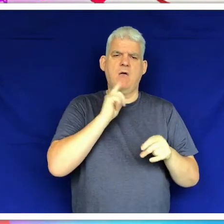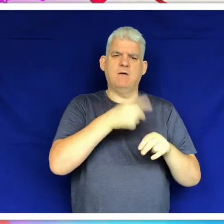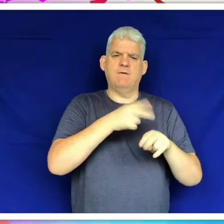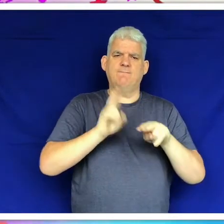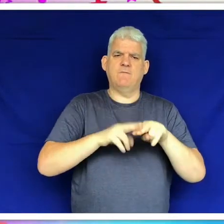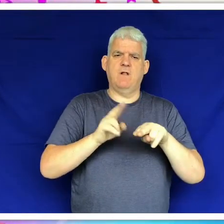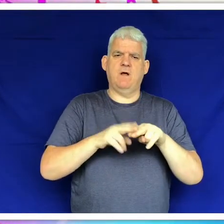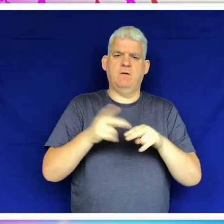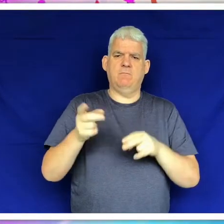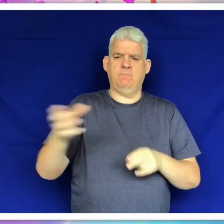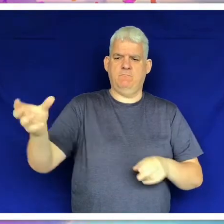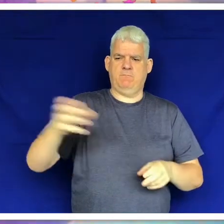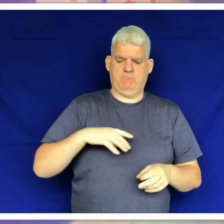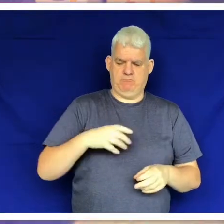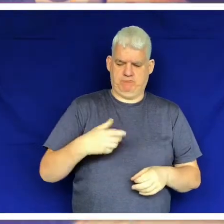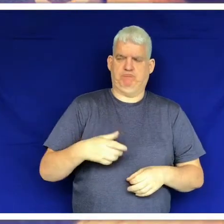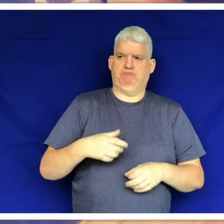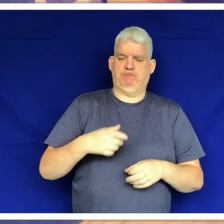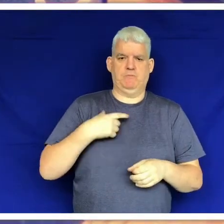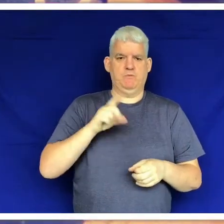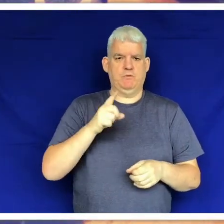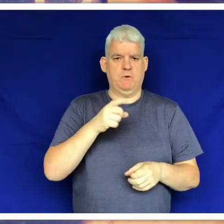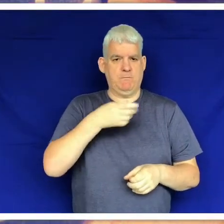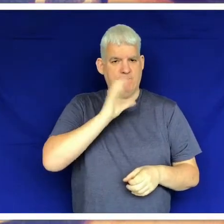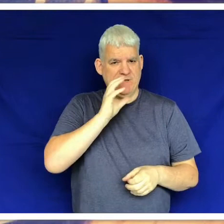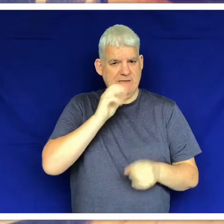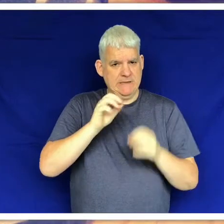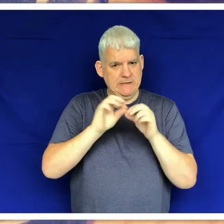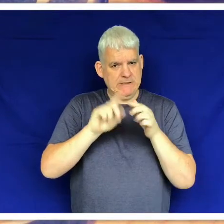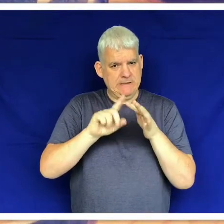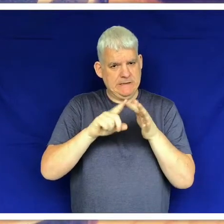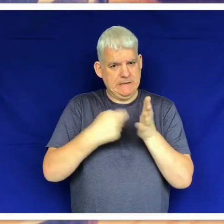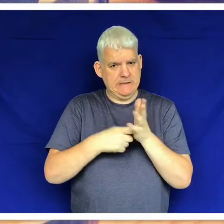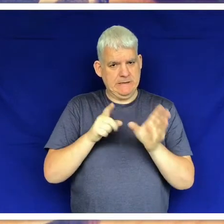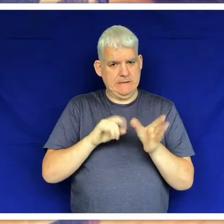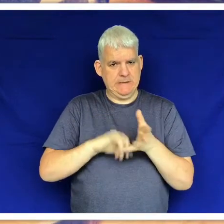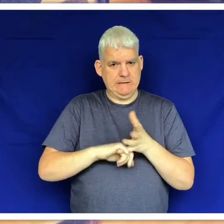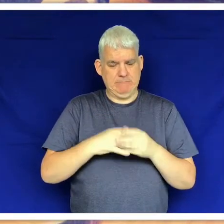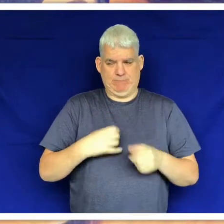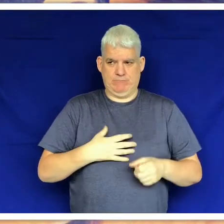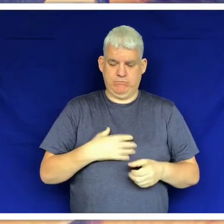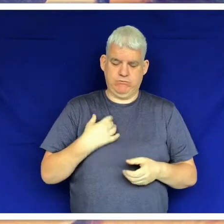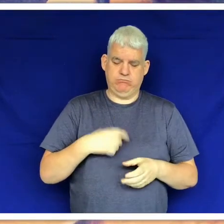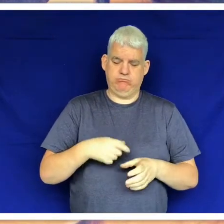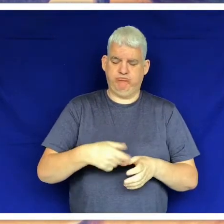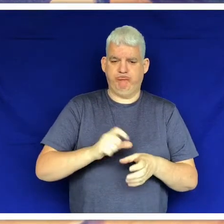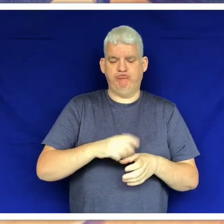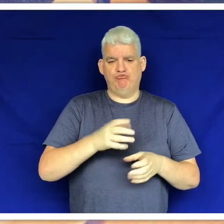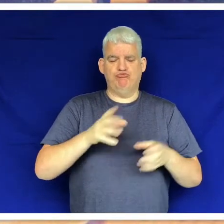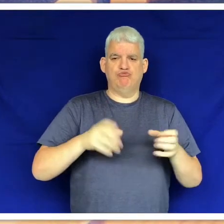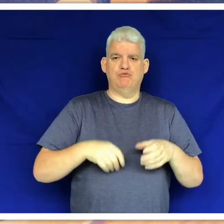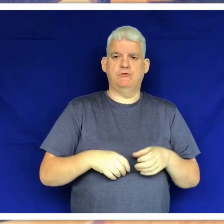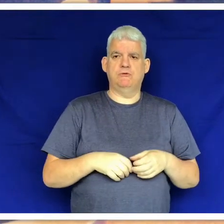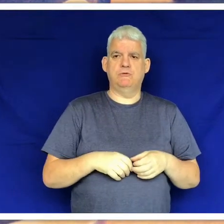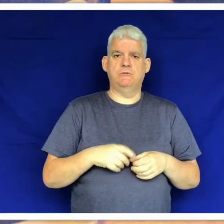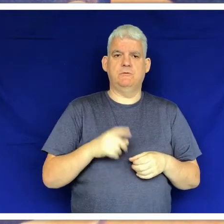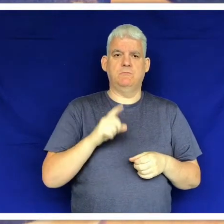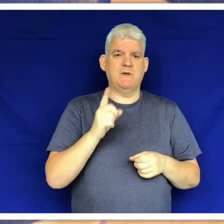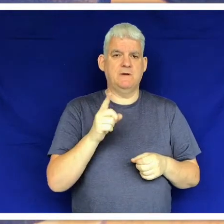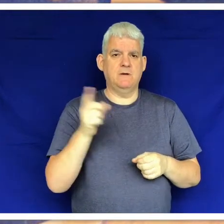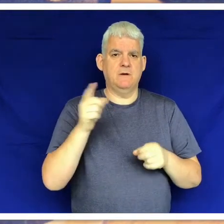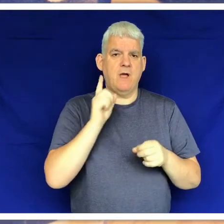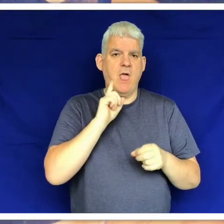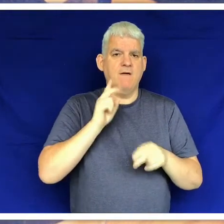The girl's father came over and offered us some drink. We were shocked to see that it was beer. We thought okay we'll drink it.